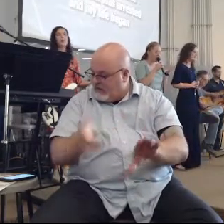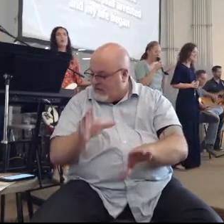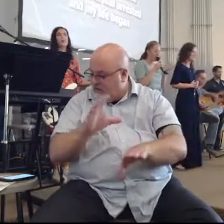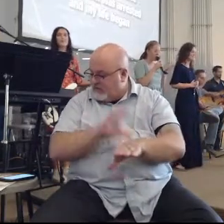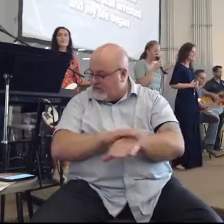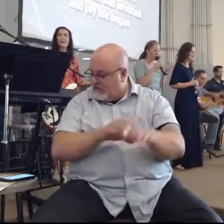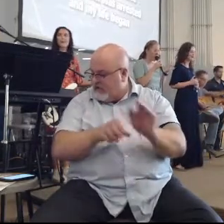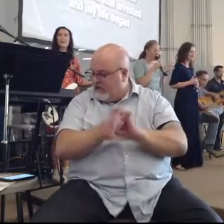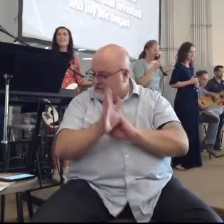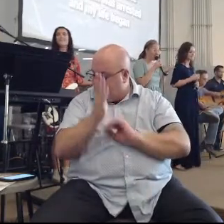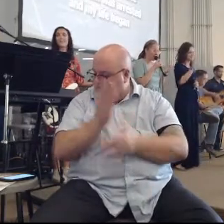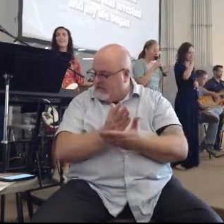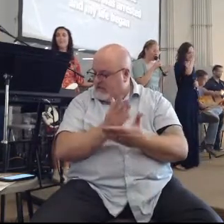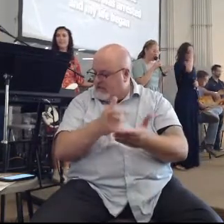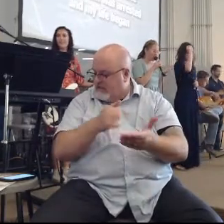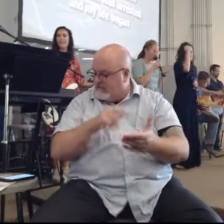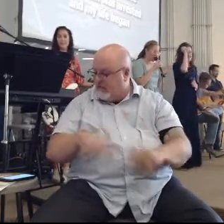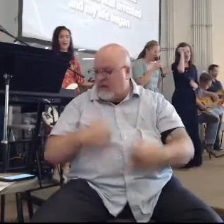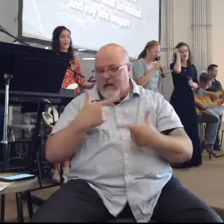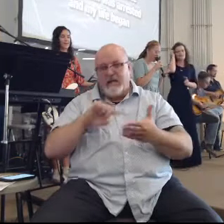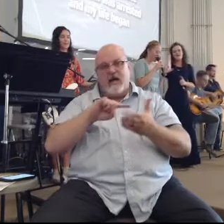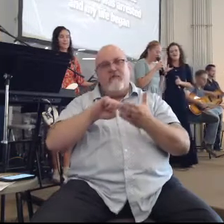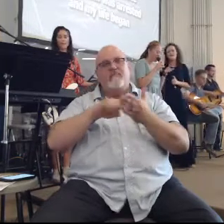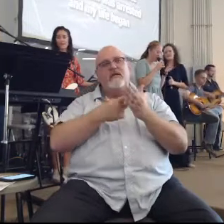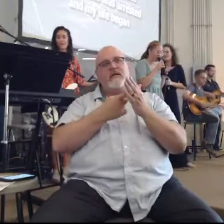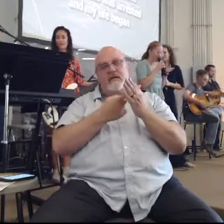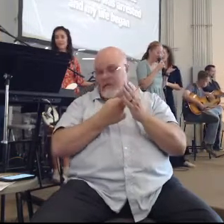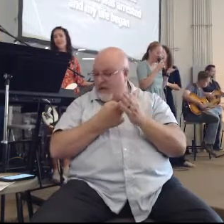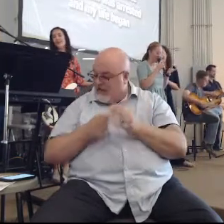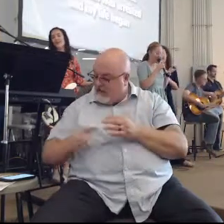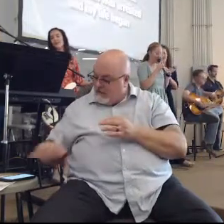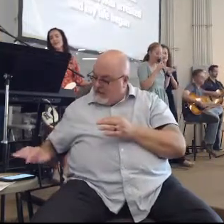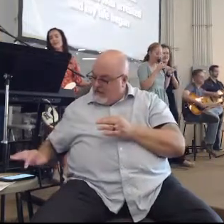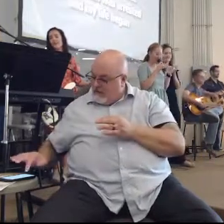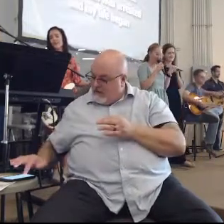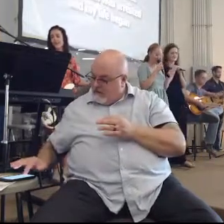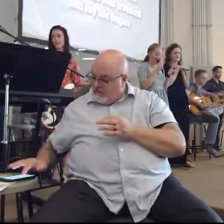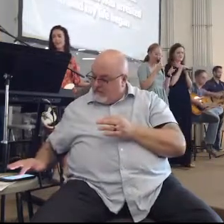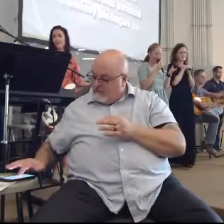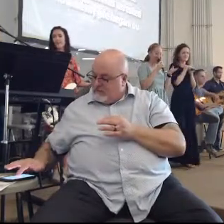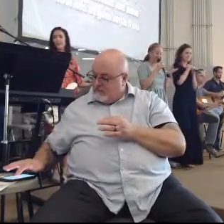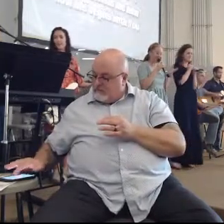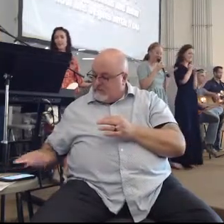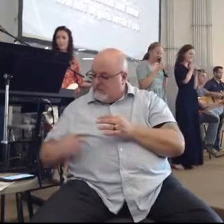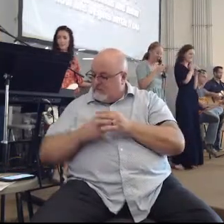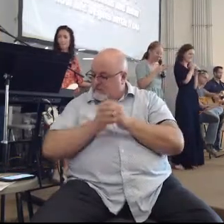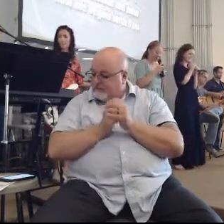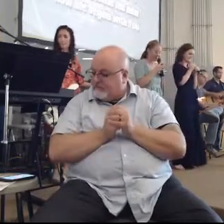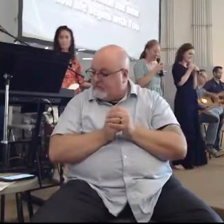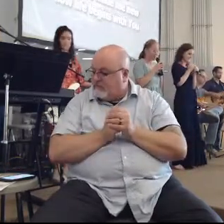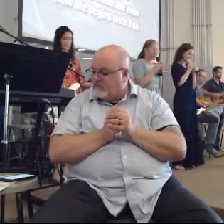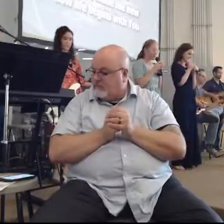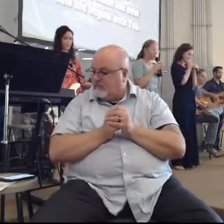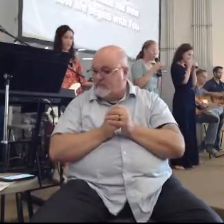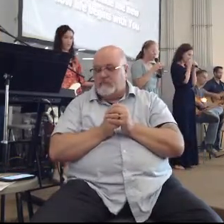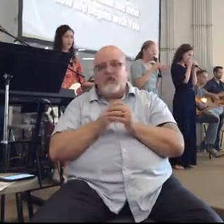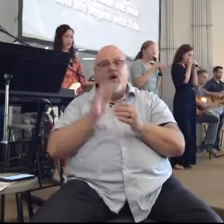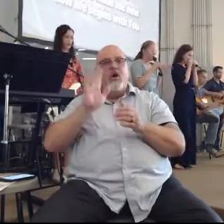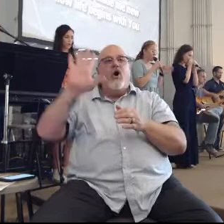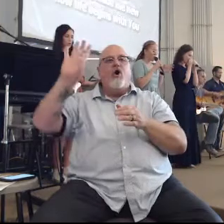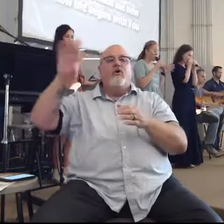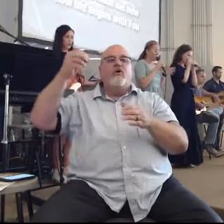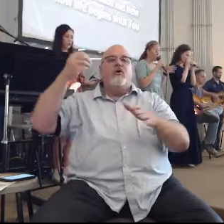death was arrested and my life became free